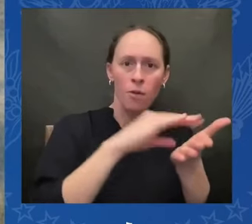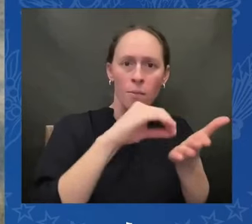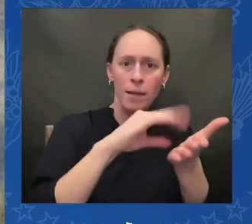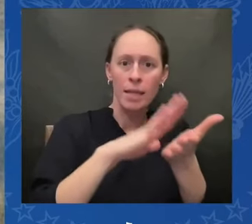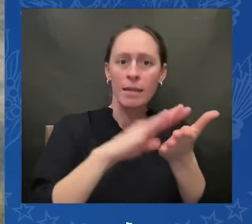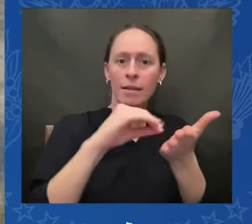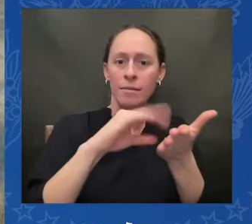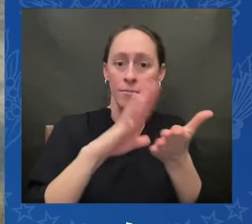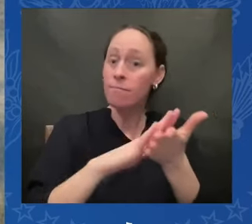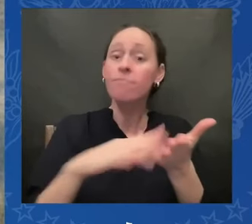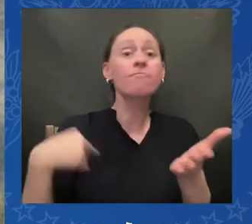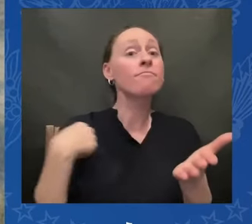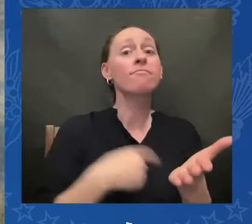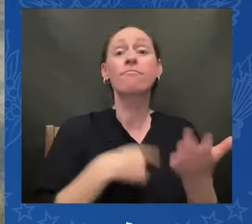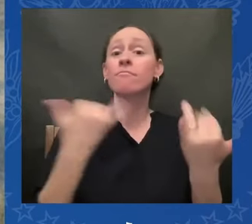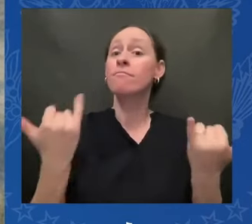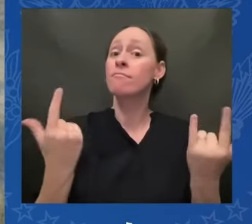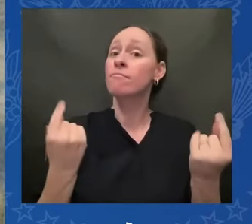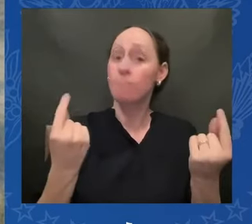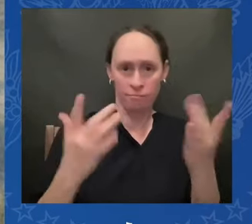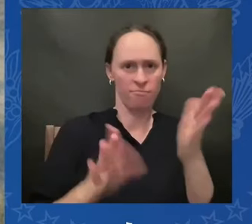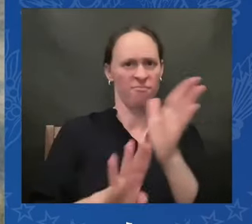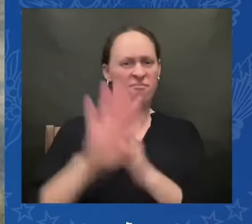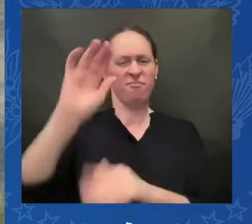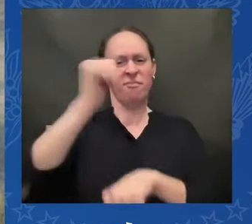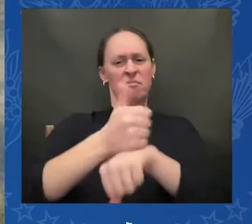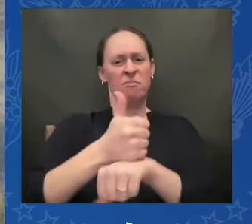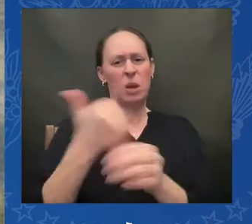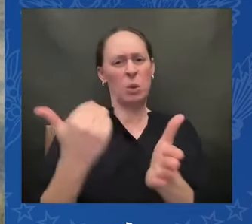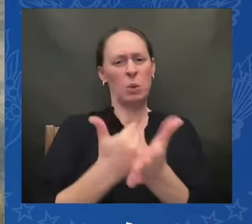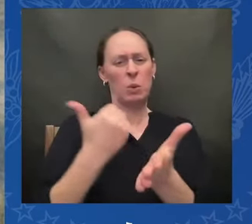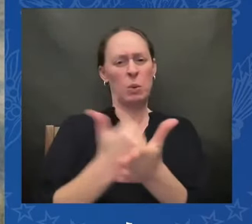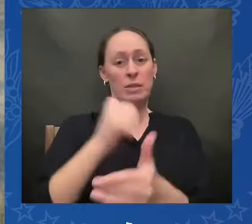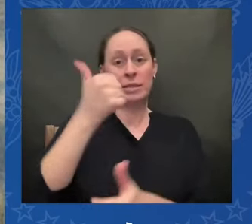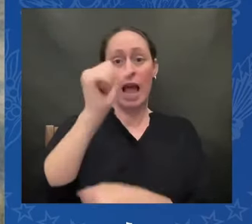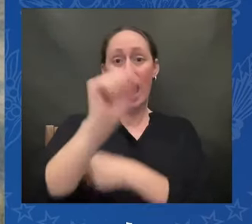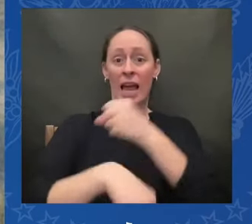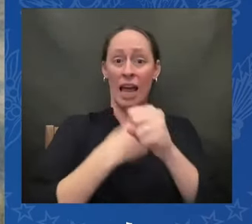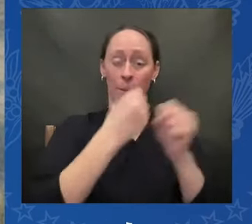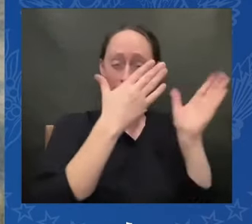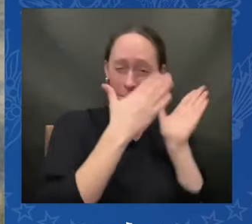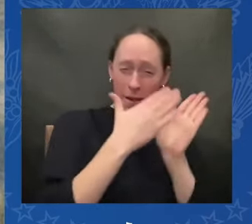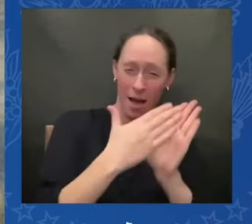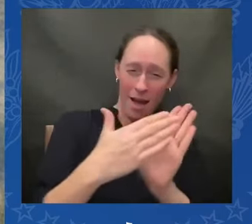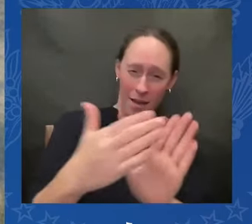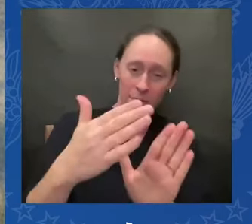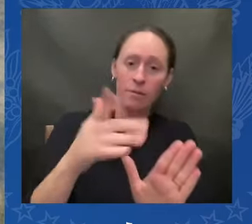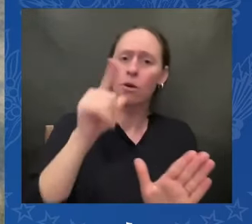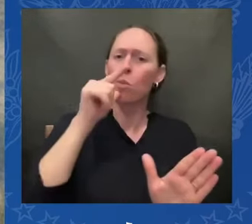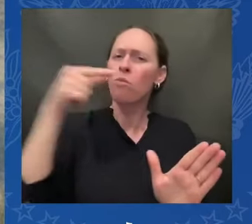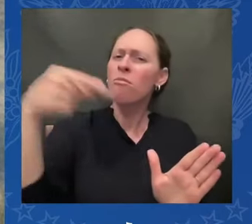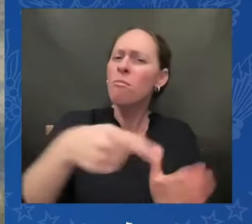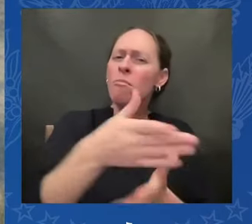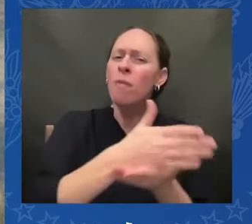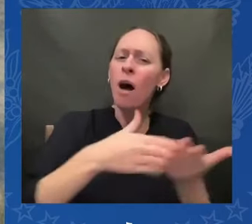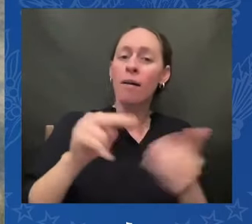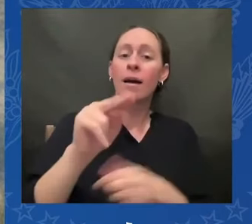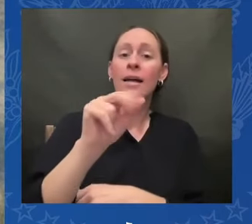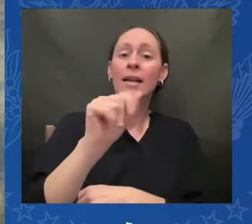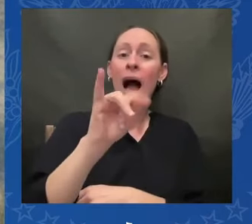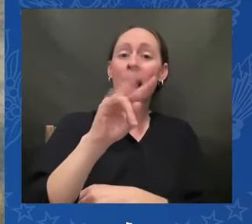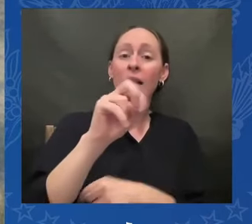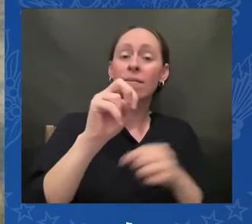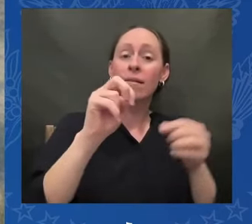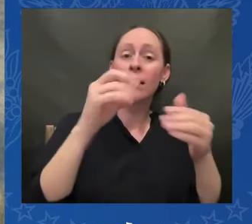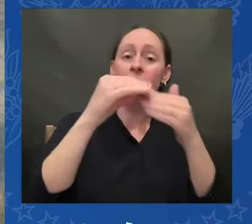plan guided by tribal leaders and native language teachers which will be released soon the